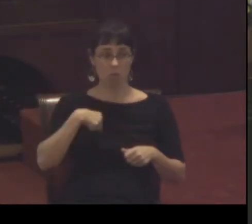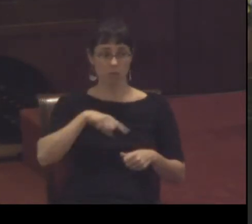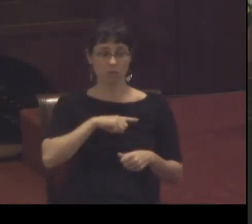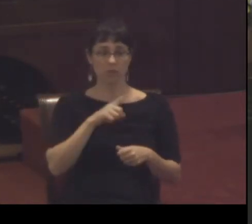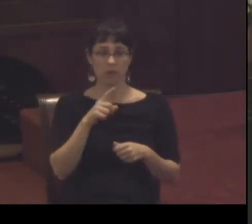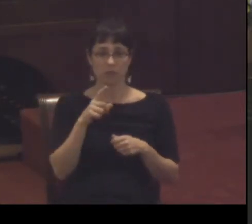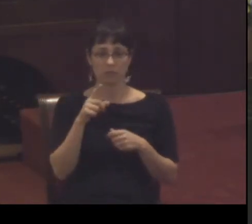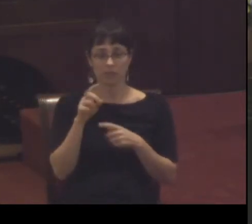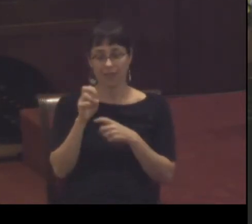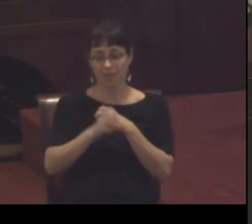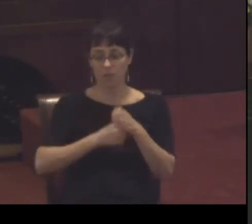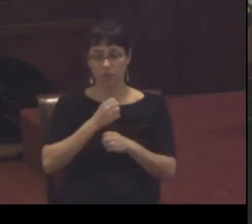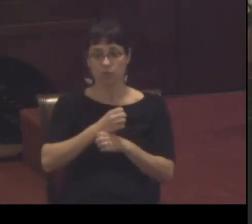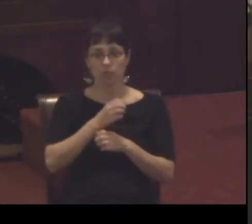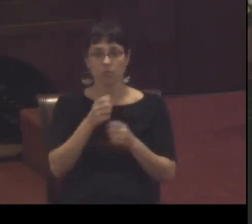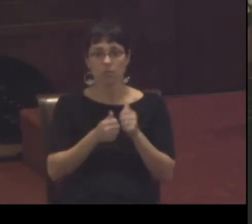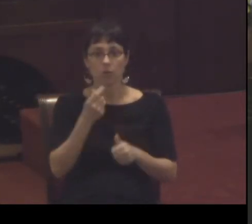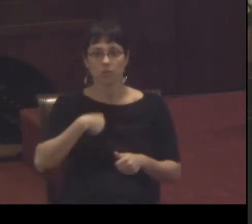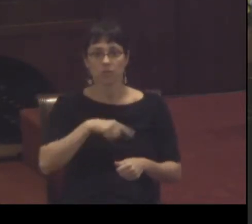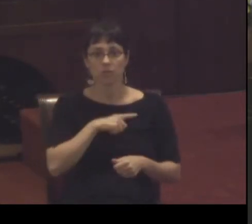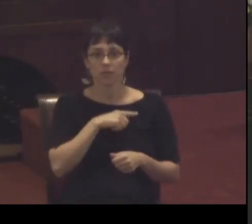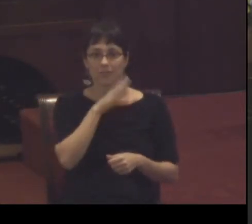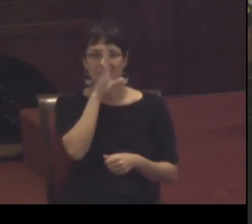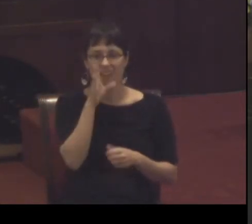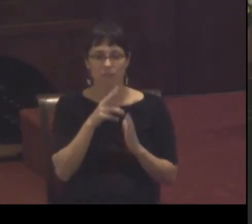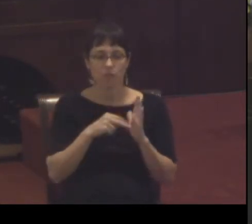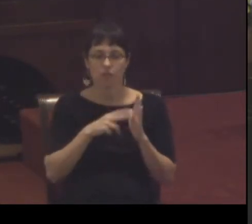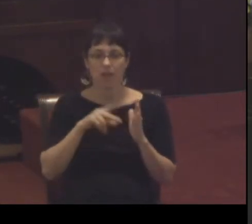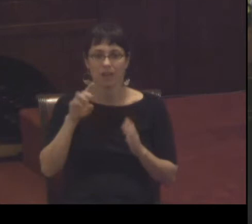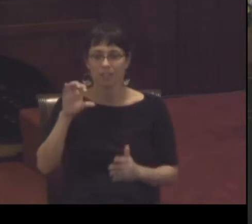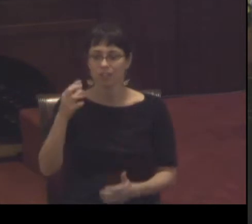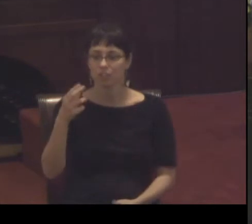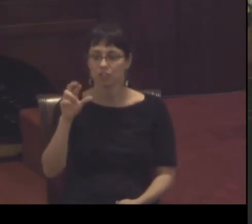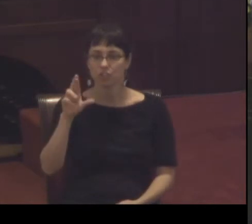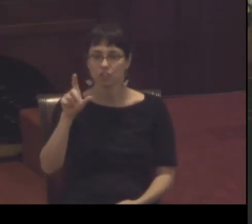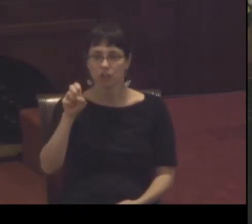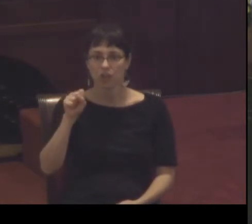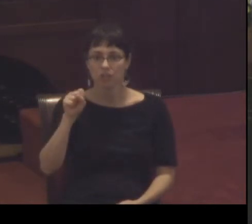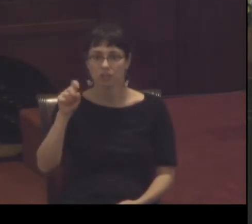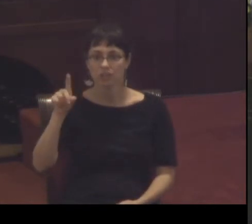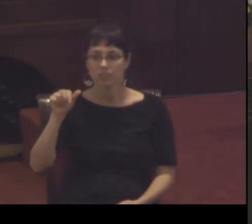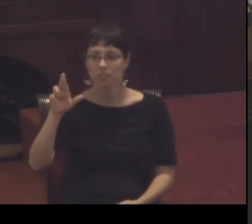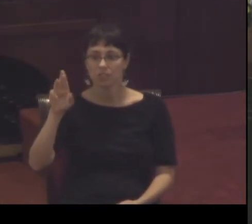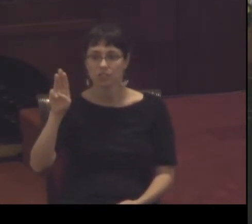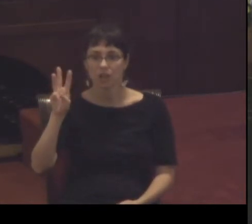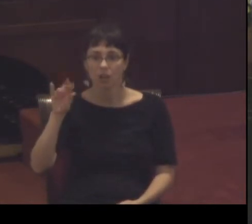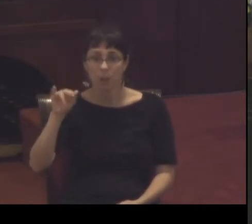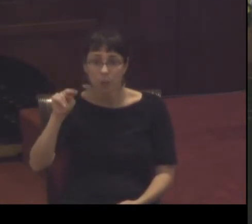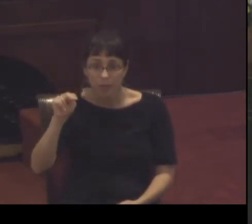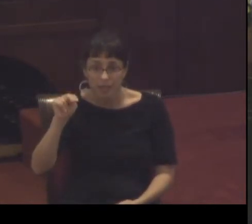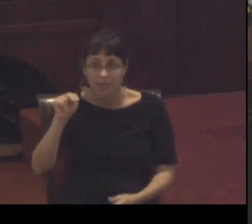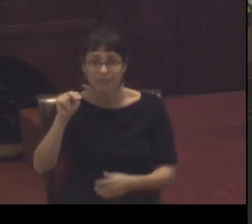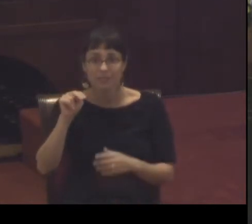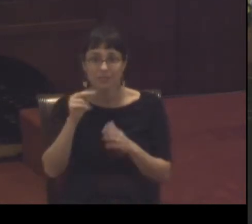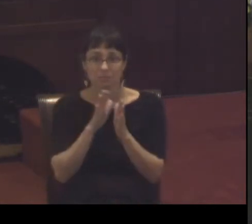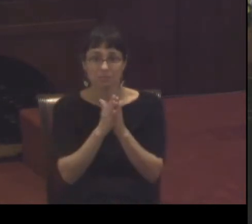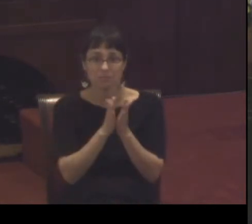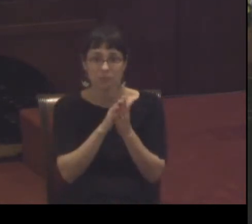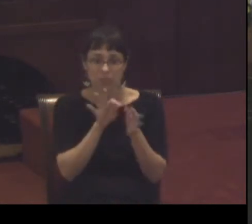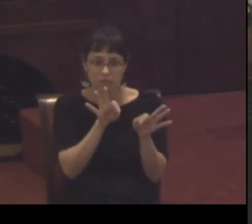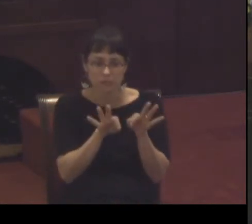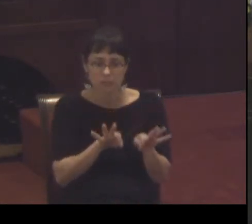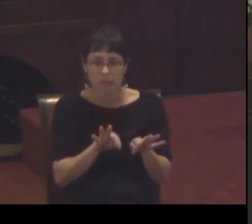and yet we use the word evolution all the time in all sorts of contexts it kind of has this